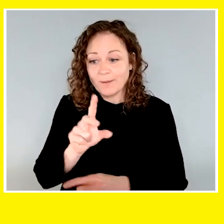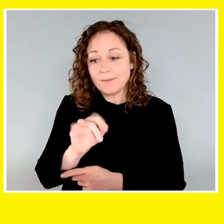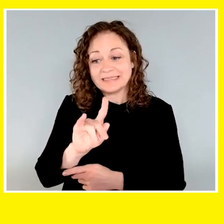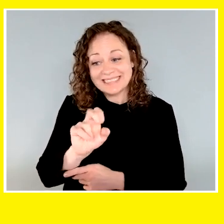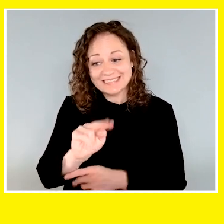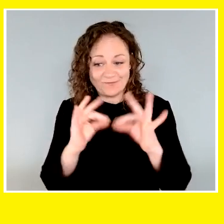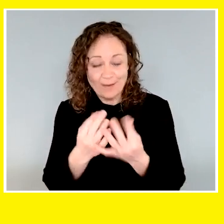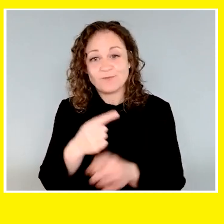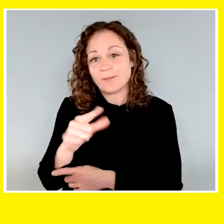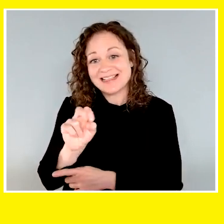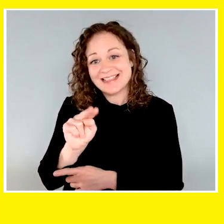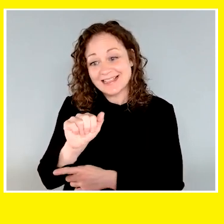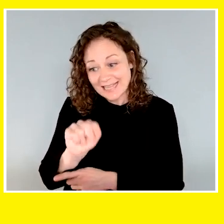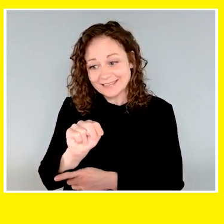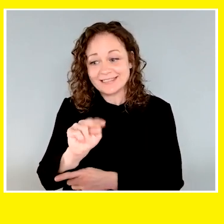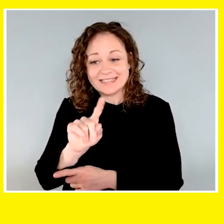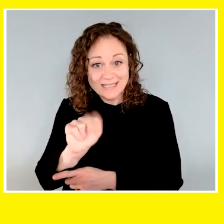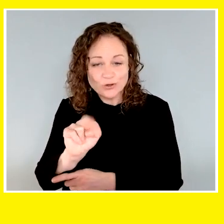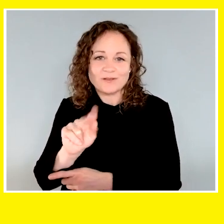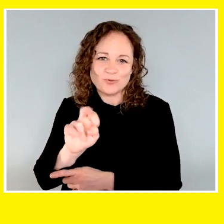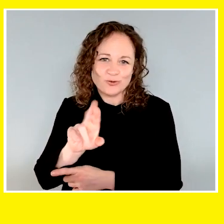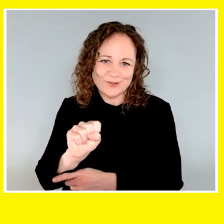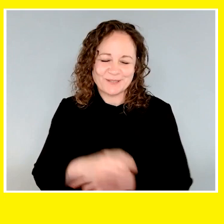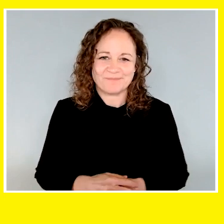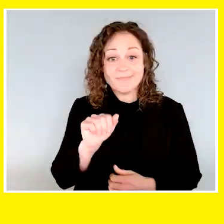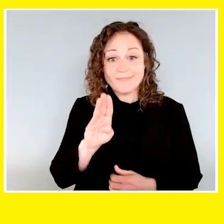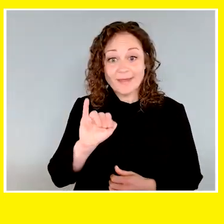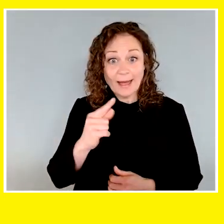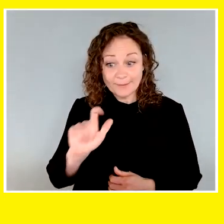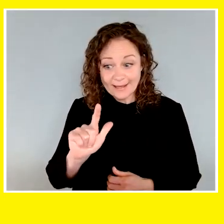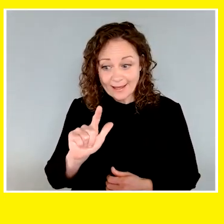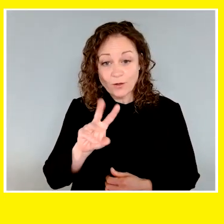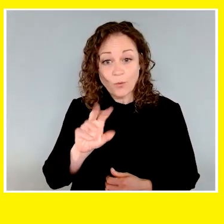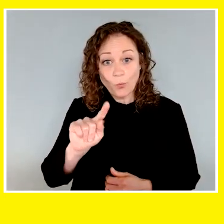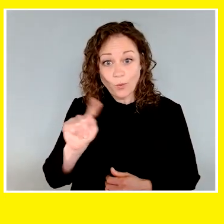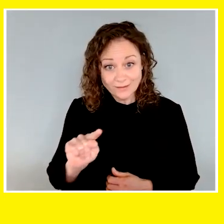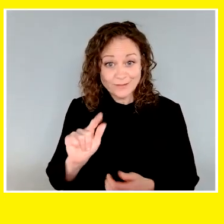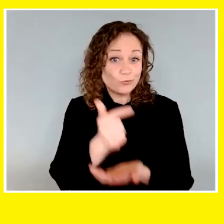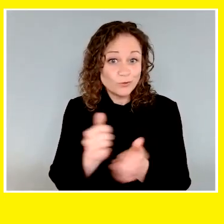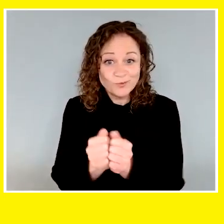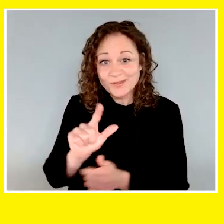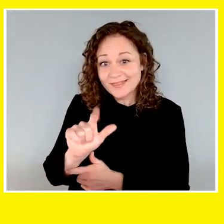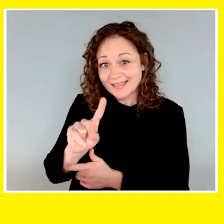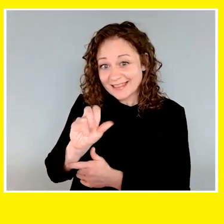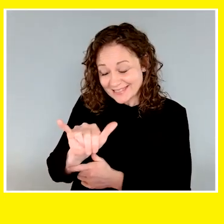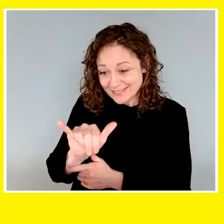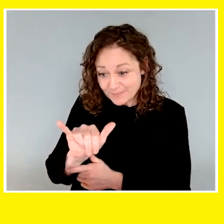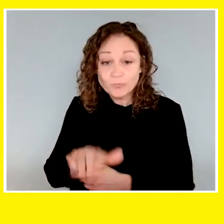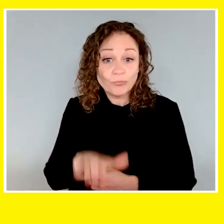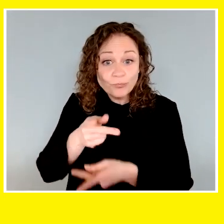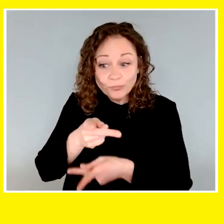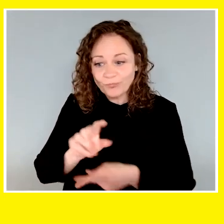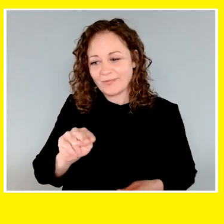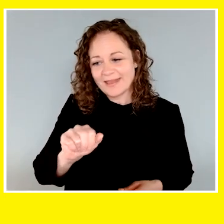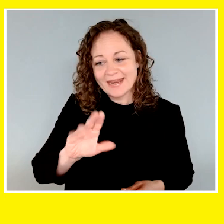Planannan Station Retrievers. Congratulations, Joshua and Felix. Abigail Waltz is graduating with Lindsay, who was raised by